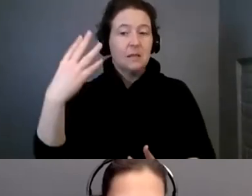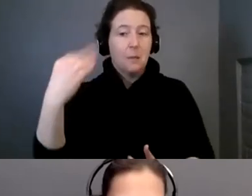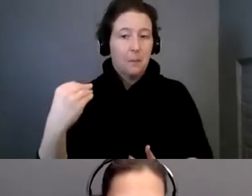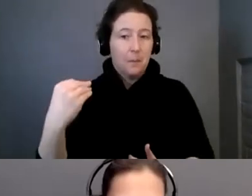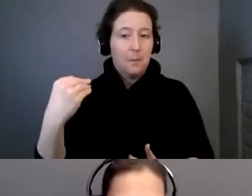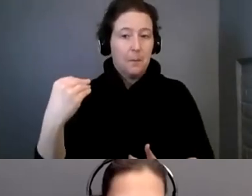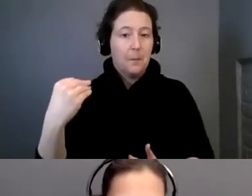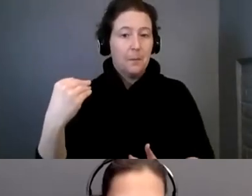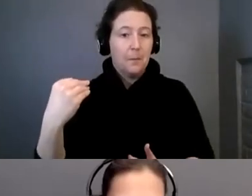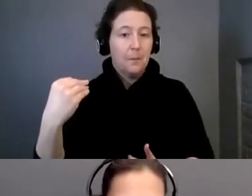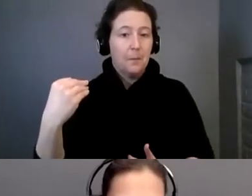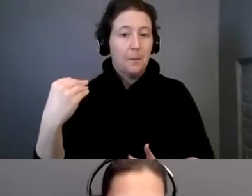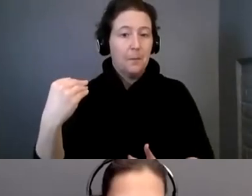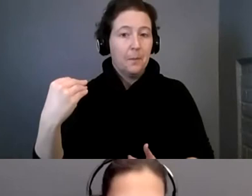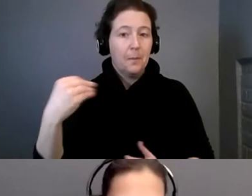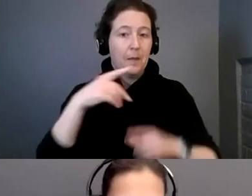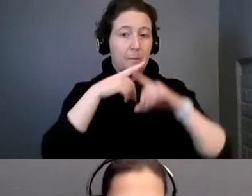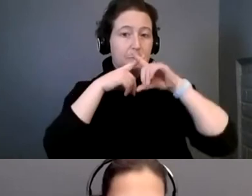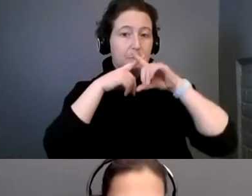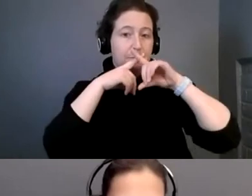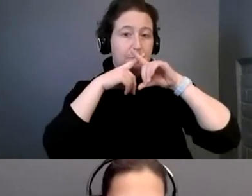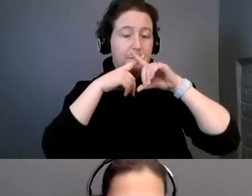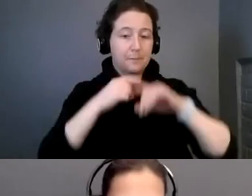off and mute your microphone.